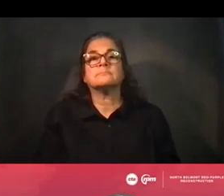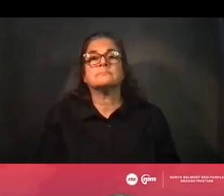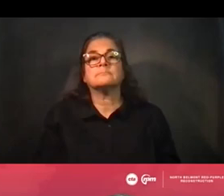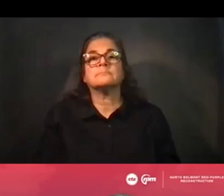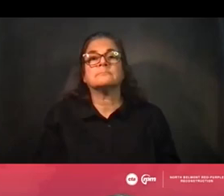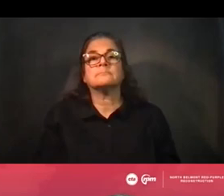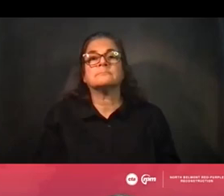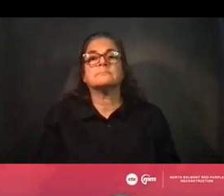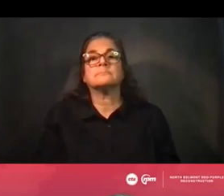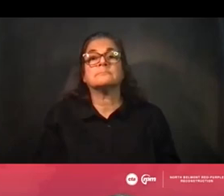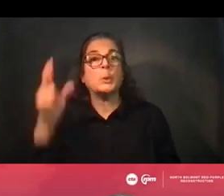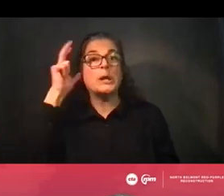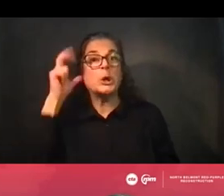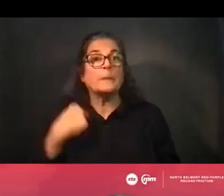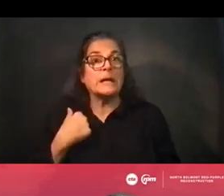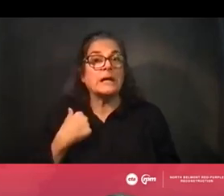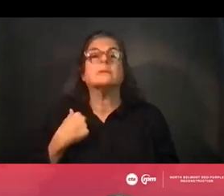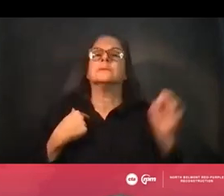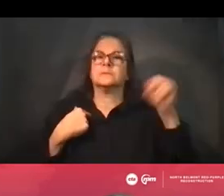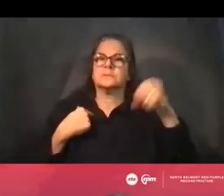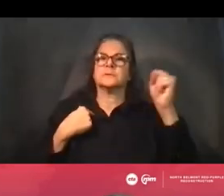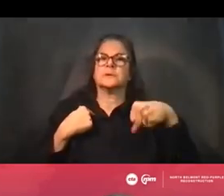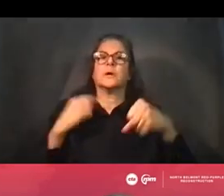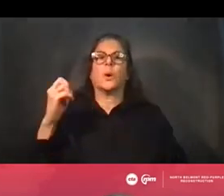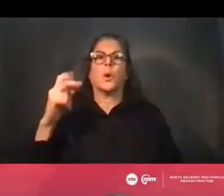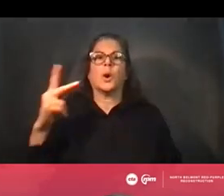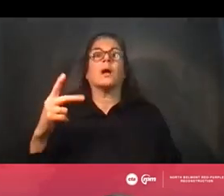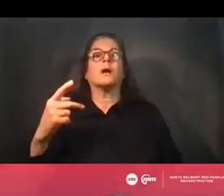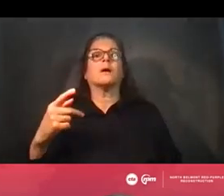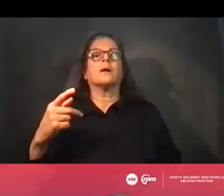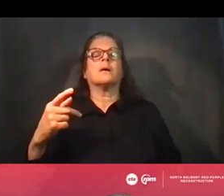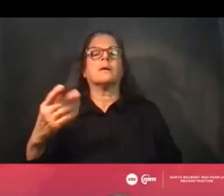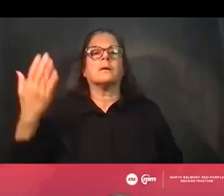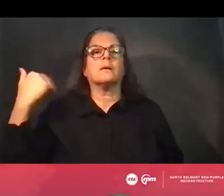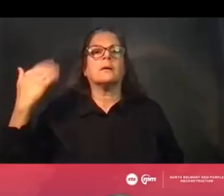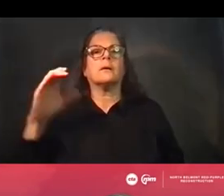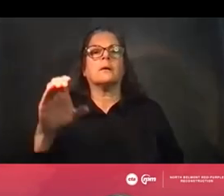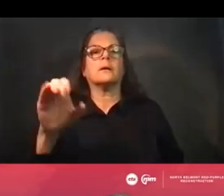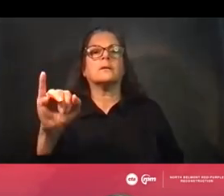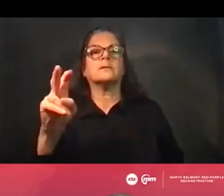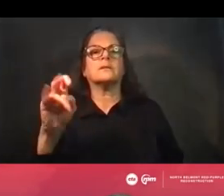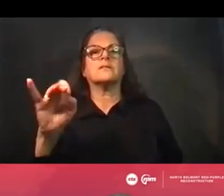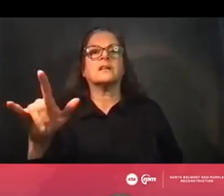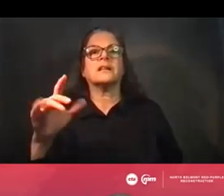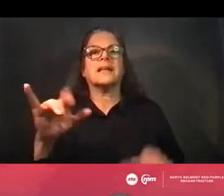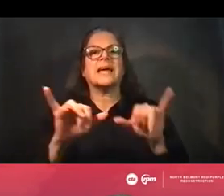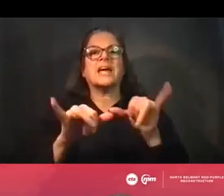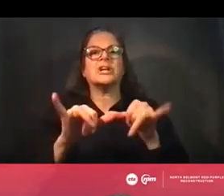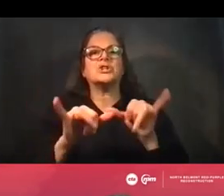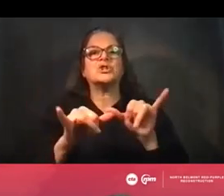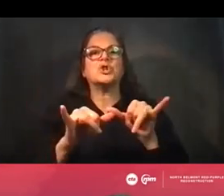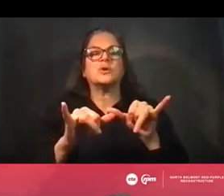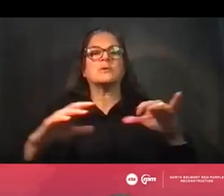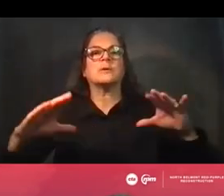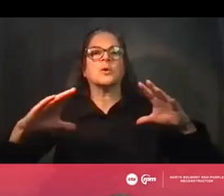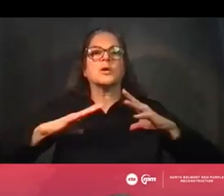Can you hear me? Yes. Okay. I'm a long way tired. I worked for